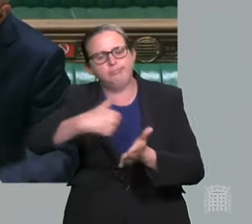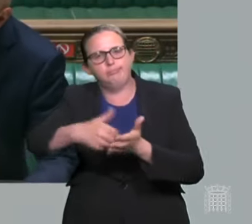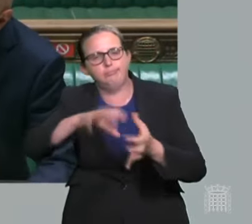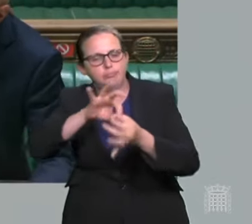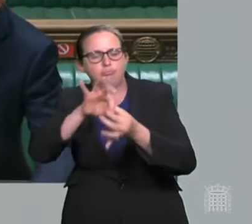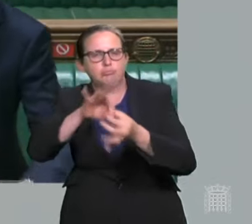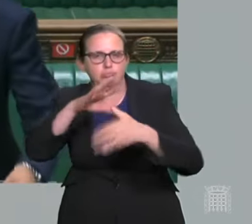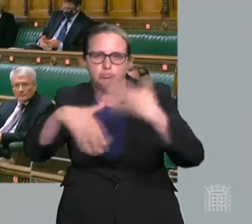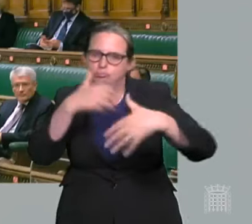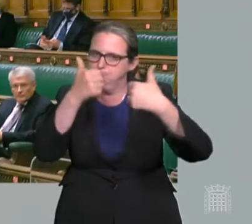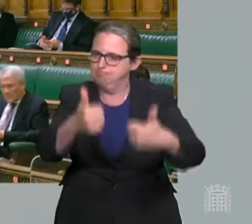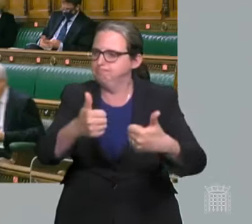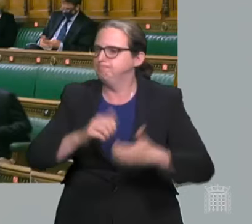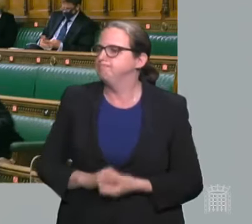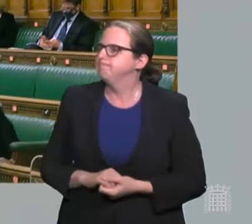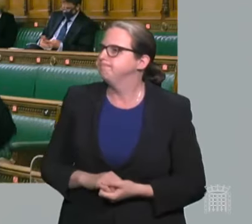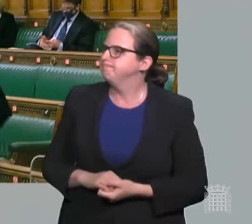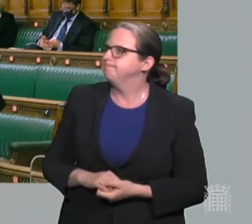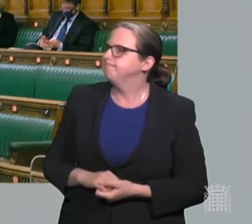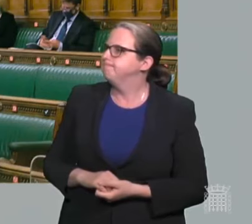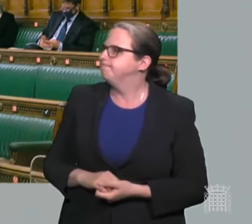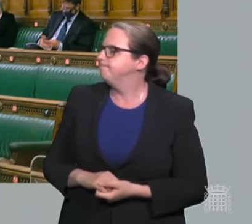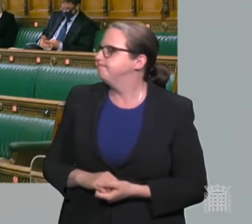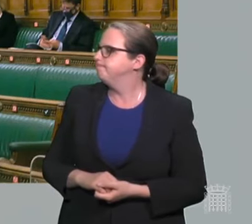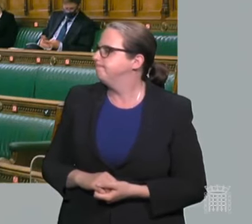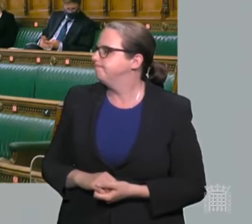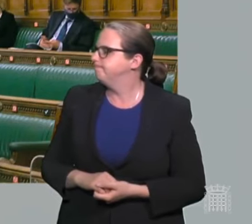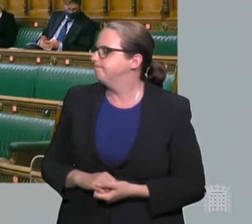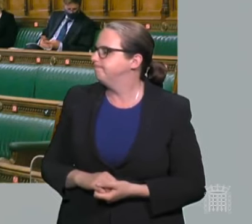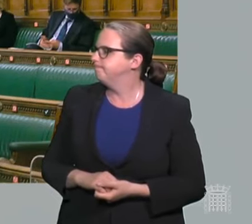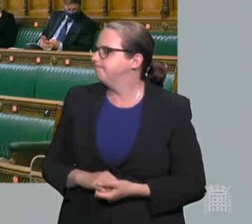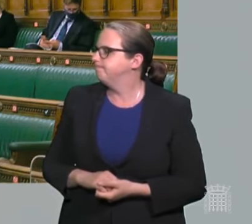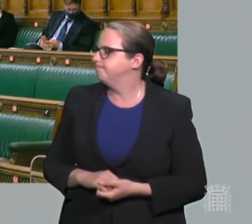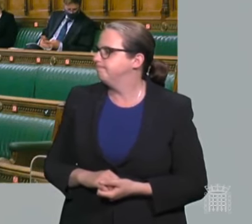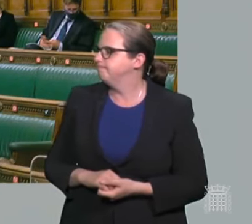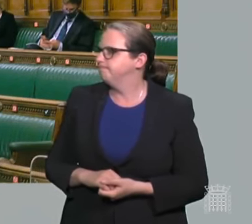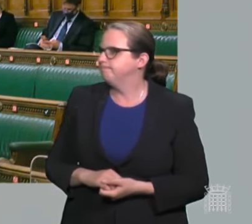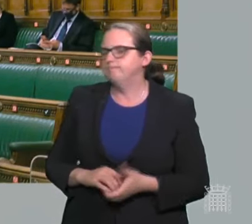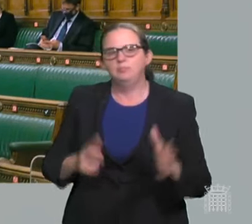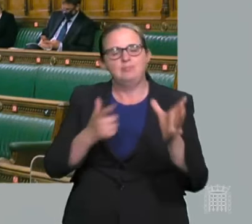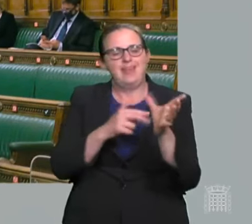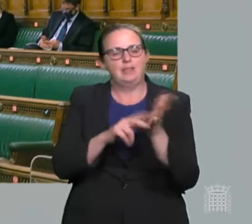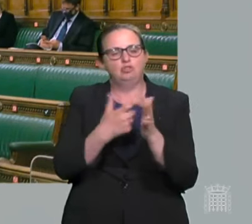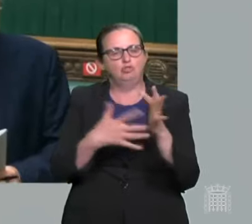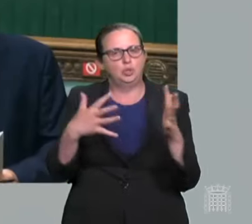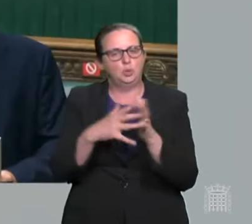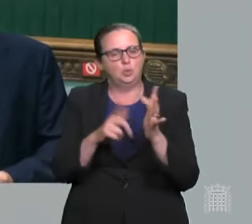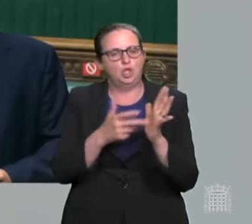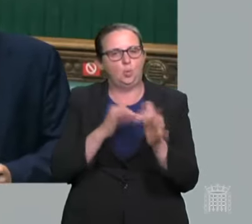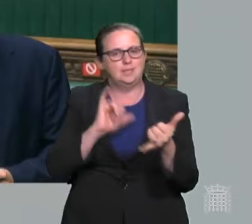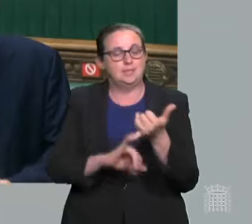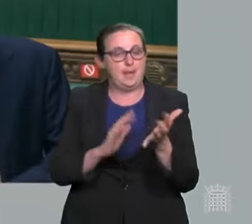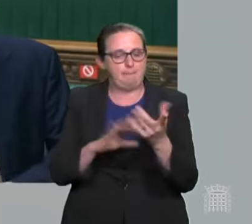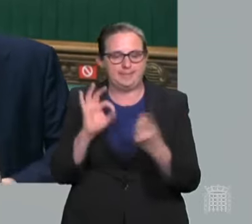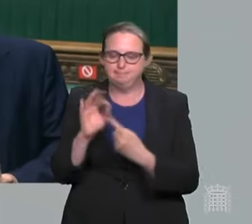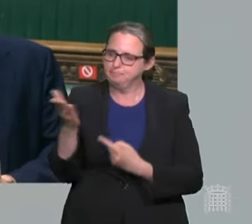and it's working very well. Andrew Jones. Thank you, Speaker. Can I welcome my Right Honourable Friend's statement? I think it will be greeted by a sense of